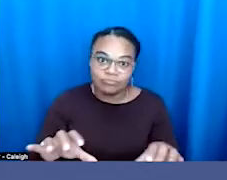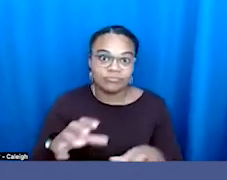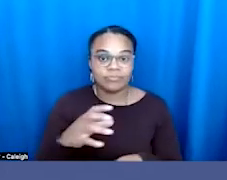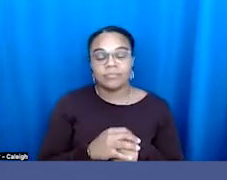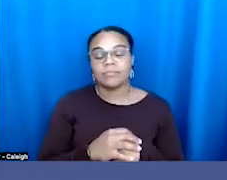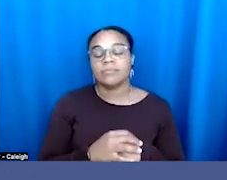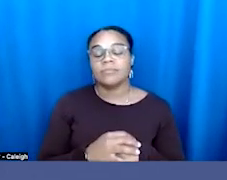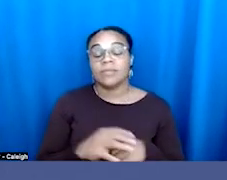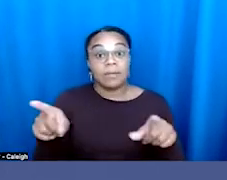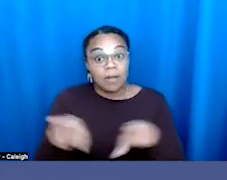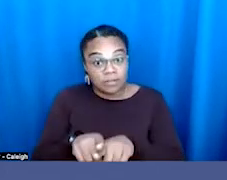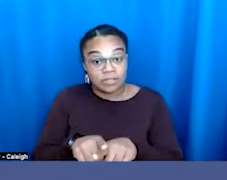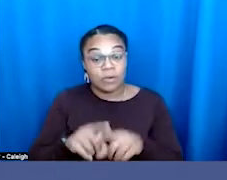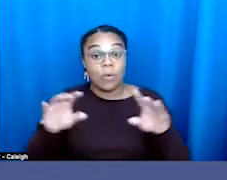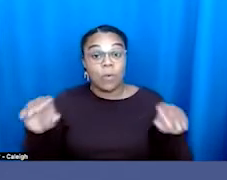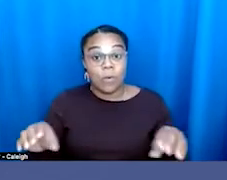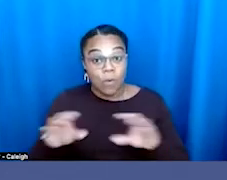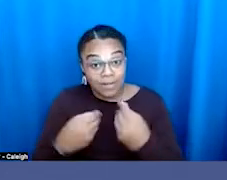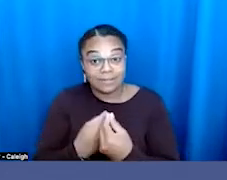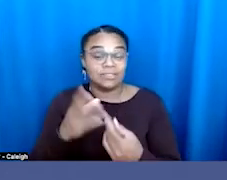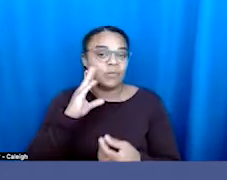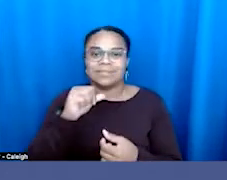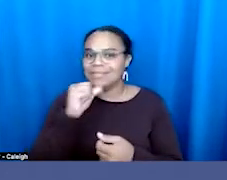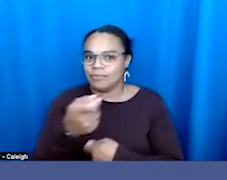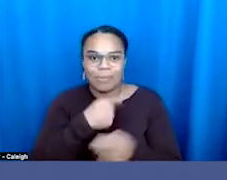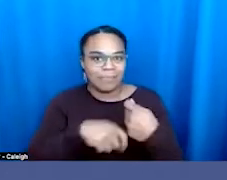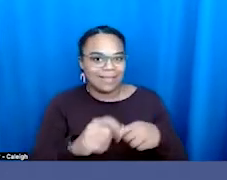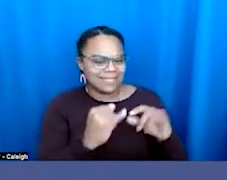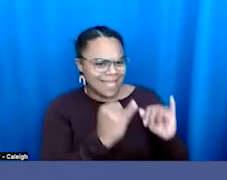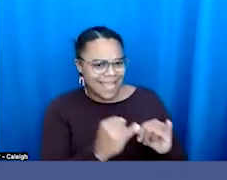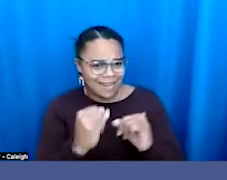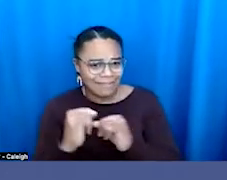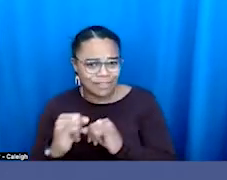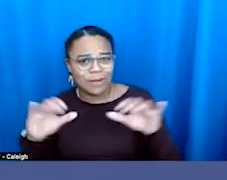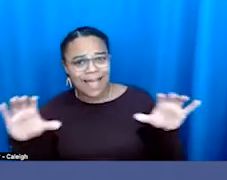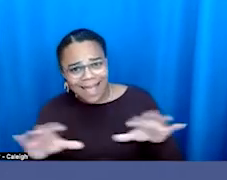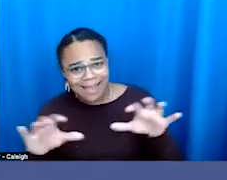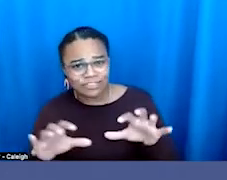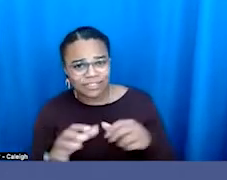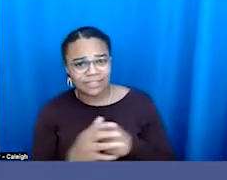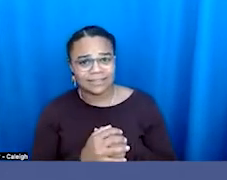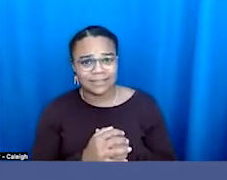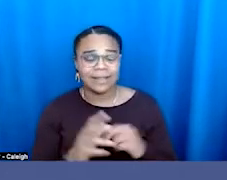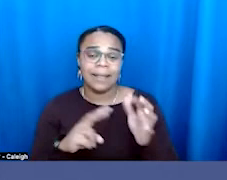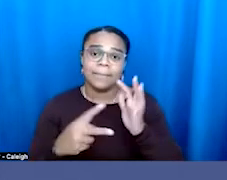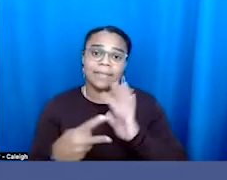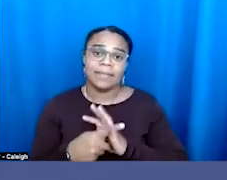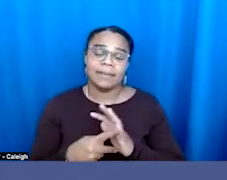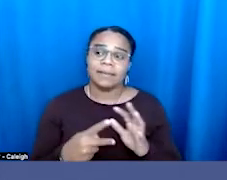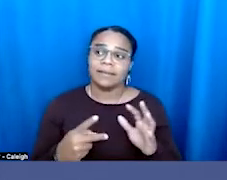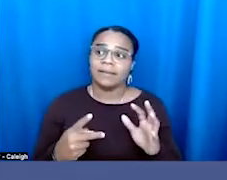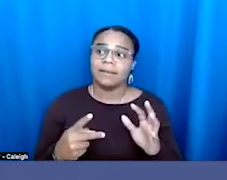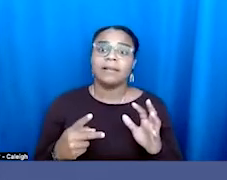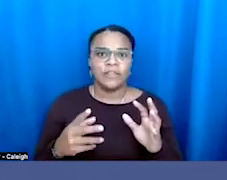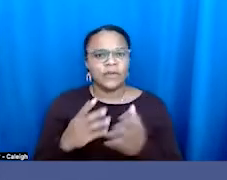at all times is that organizations are not going to replace individual action. And by that, I mean, there is a circle of influence